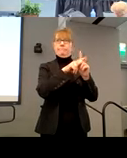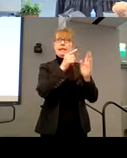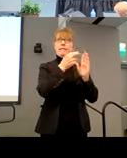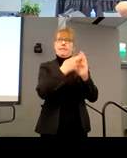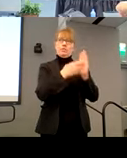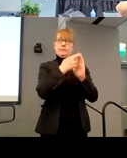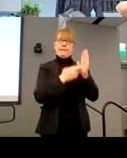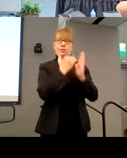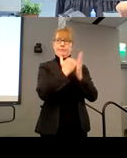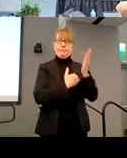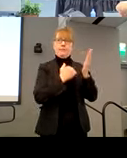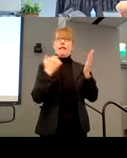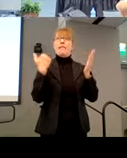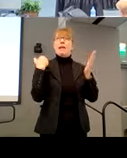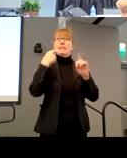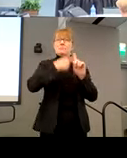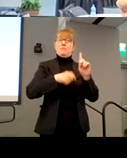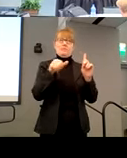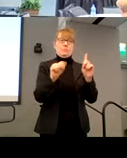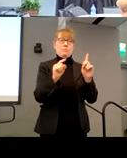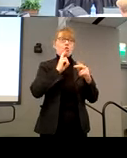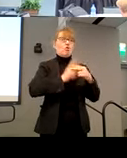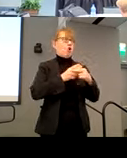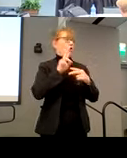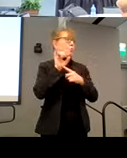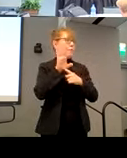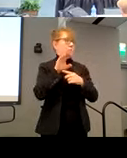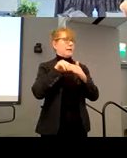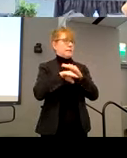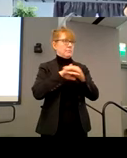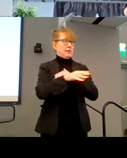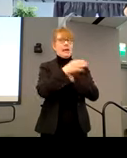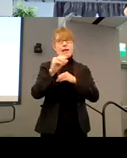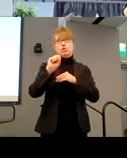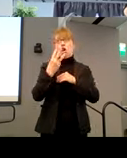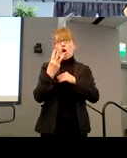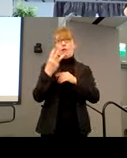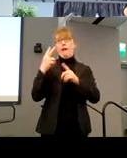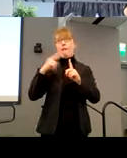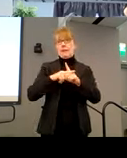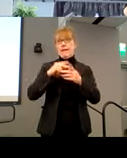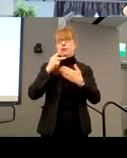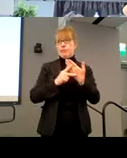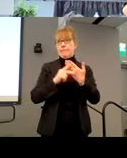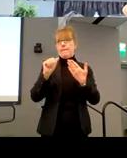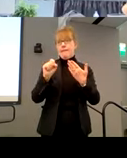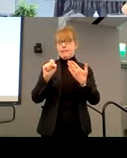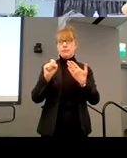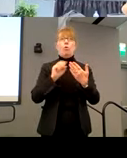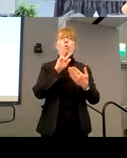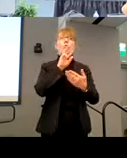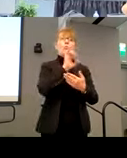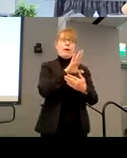called the Web Accessibility and Software Applications Act. Web Accessibility and Software